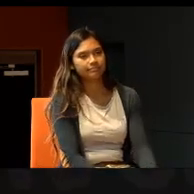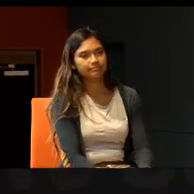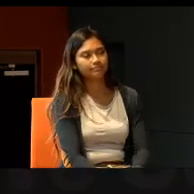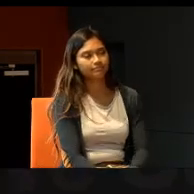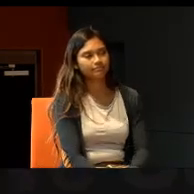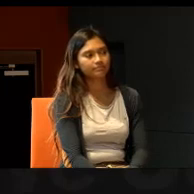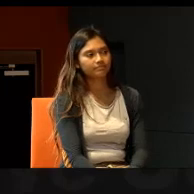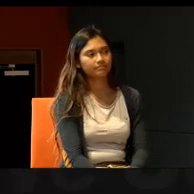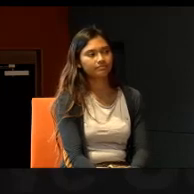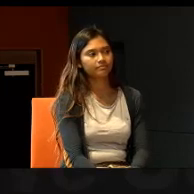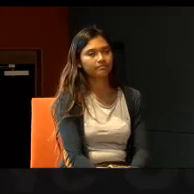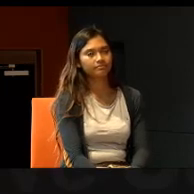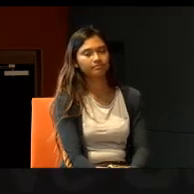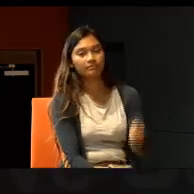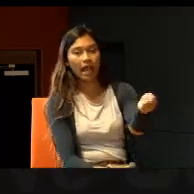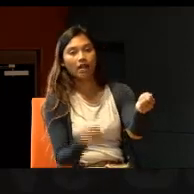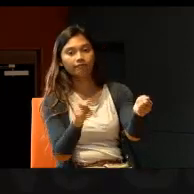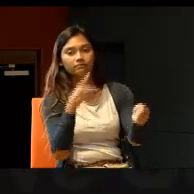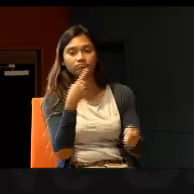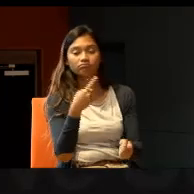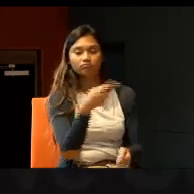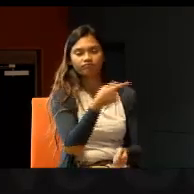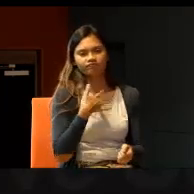when we ask people why they do something,